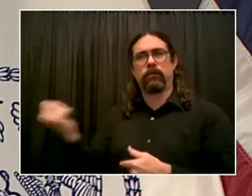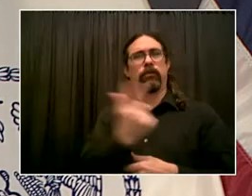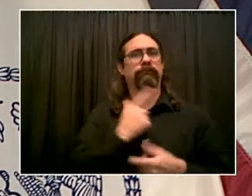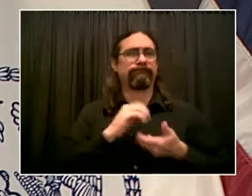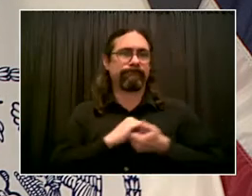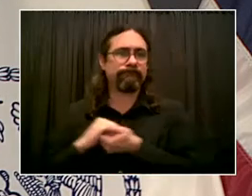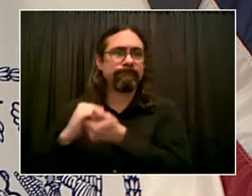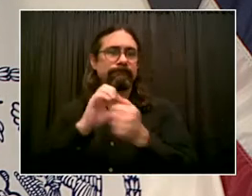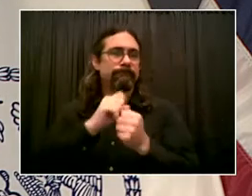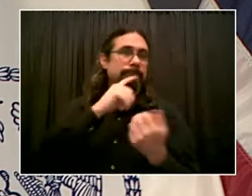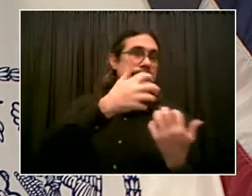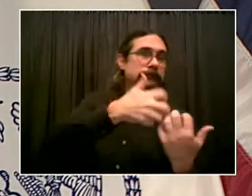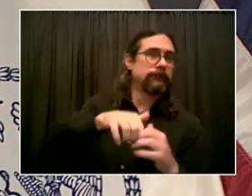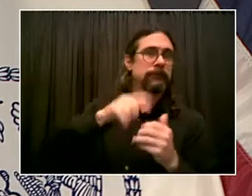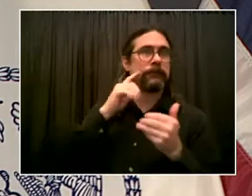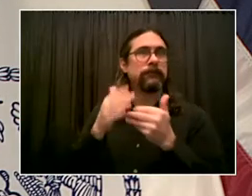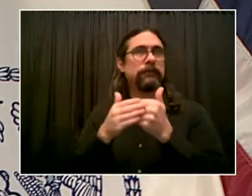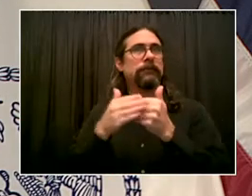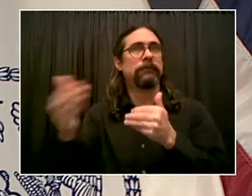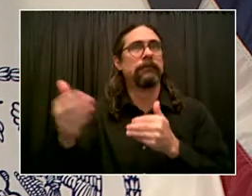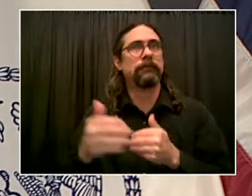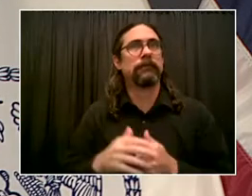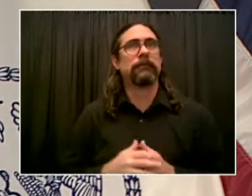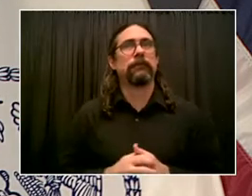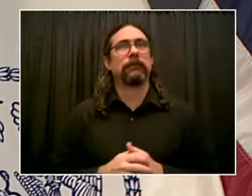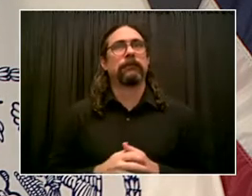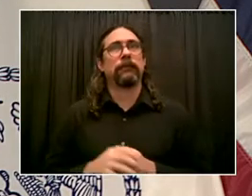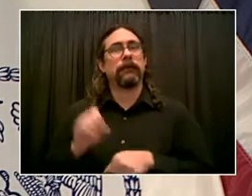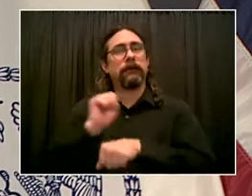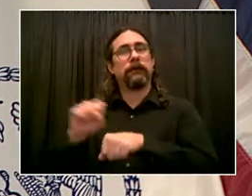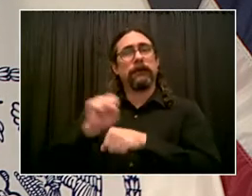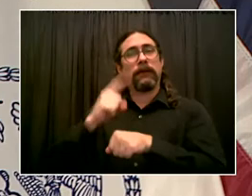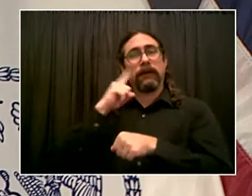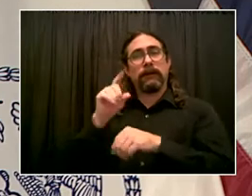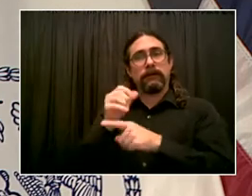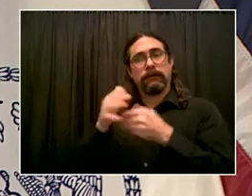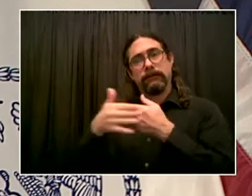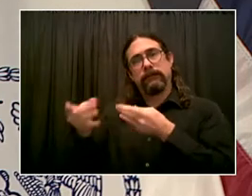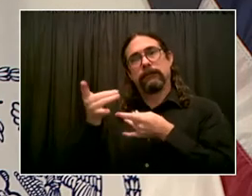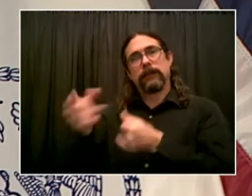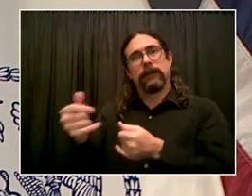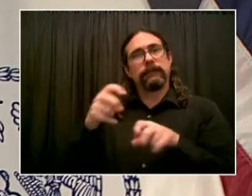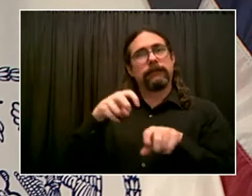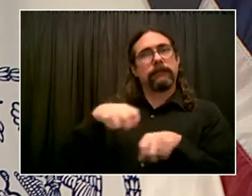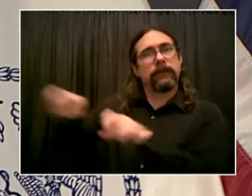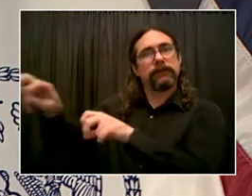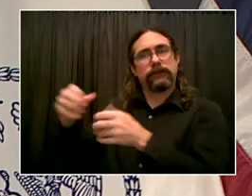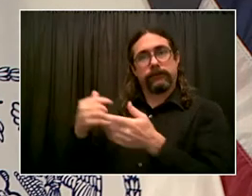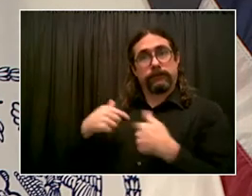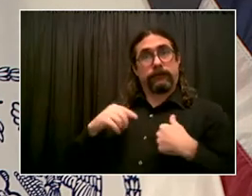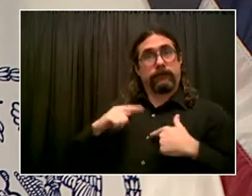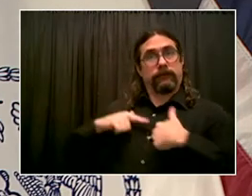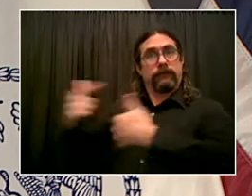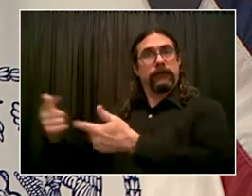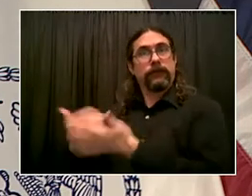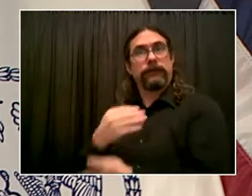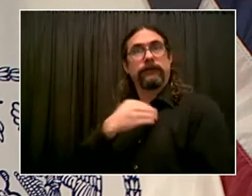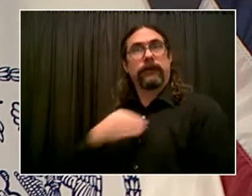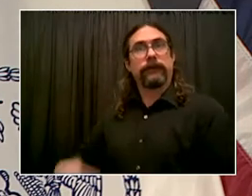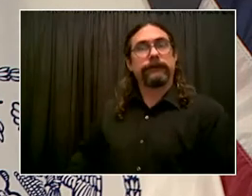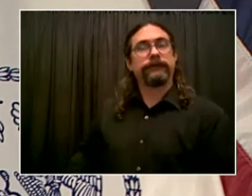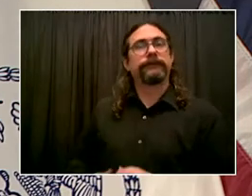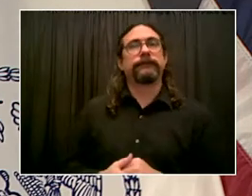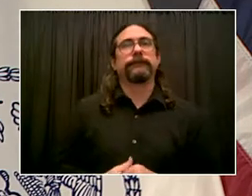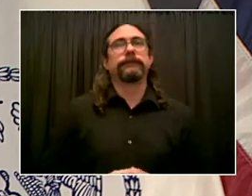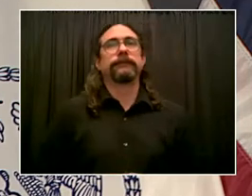goes smoothly. I appreciate the effort he and his team are making to get ready. I want to now give you an opportunity to hear from him, our